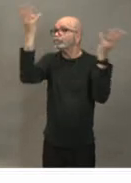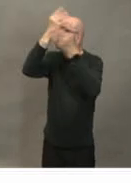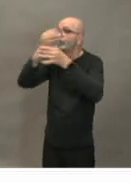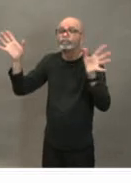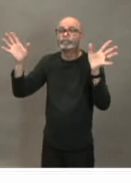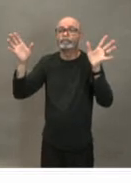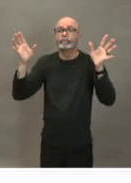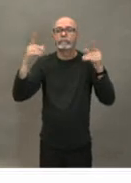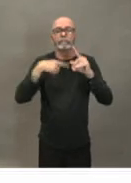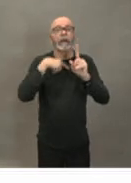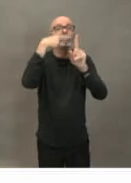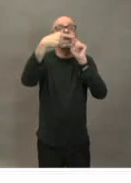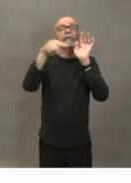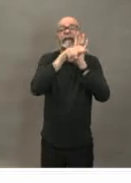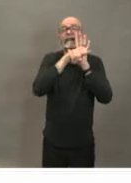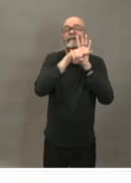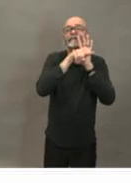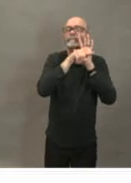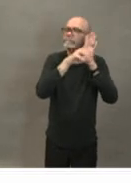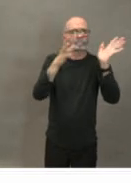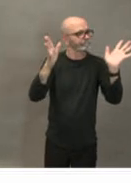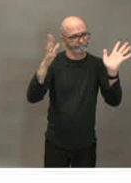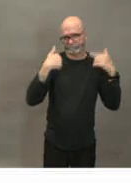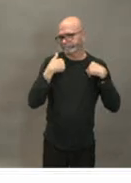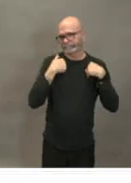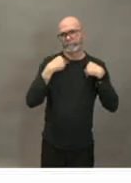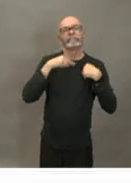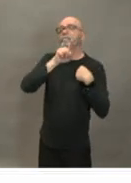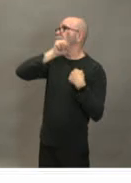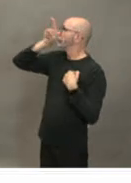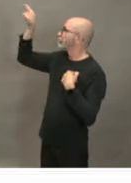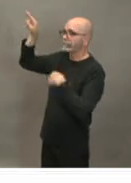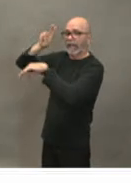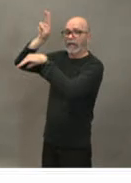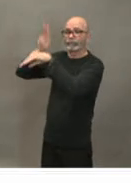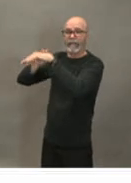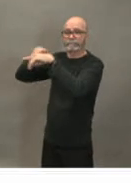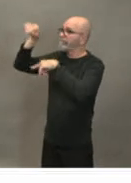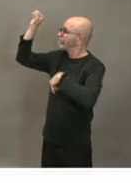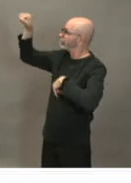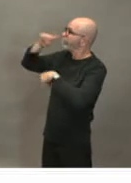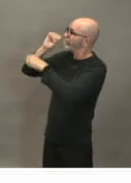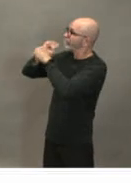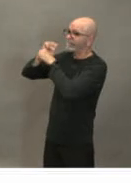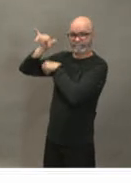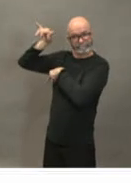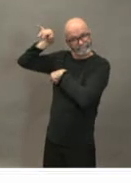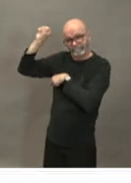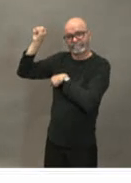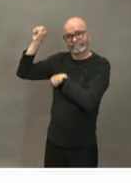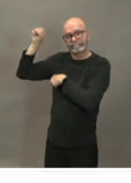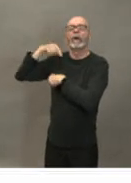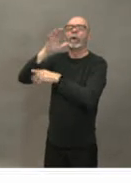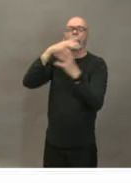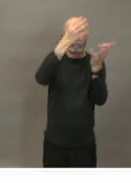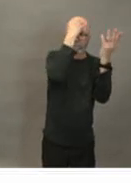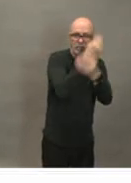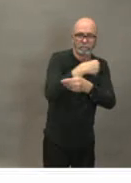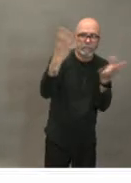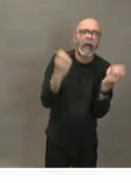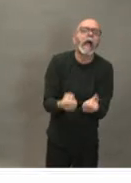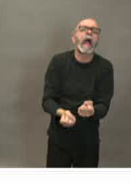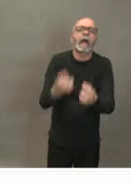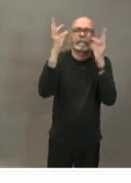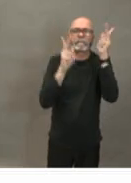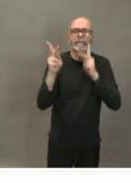validated uh but uh once we have that assay validated we would be releasing the negative results and a presumptive